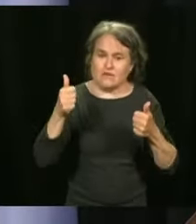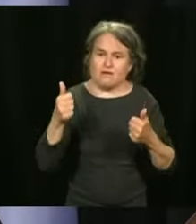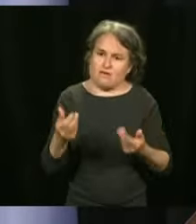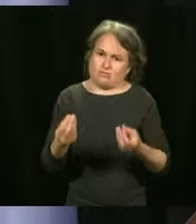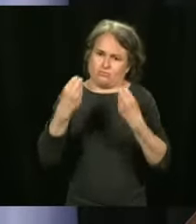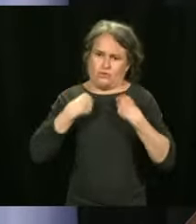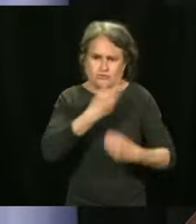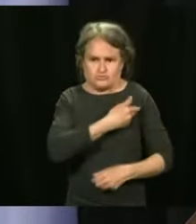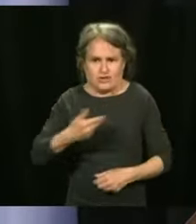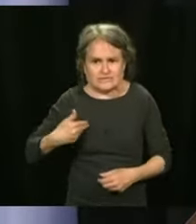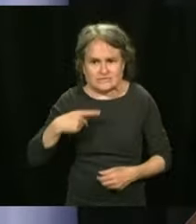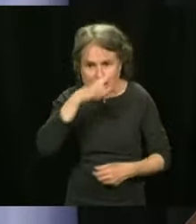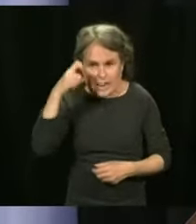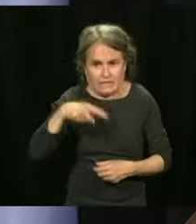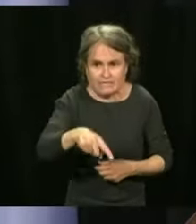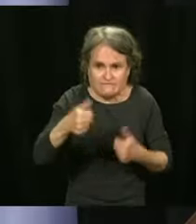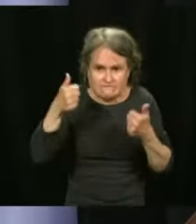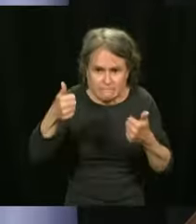Thank you very much.